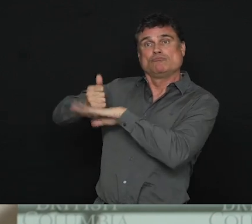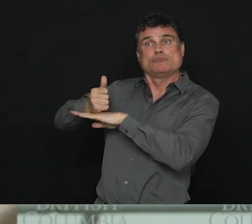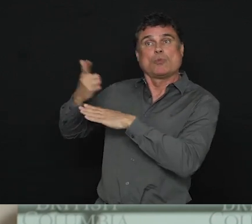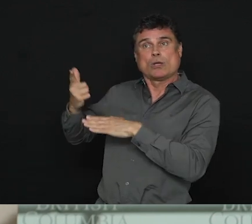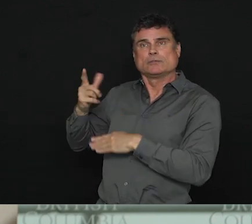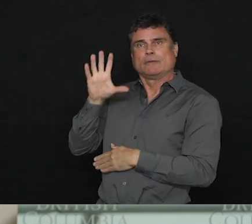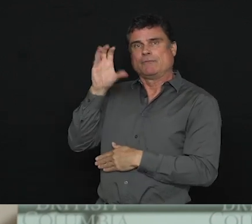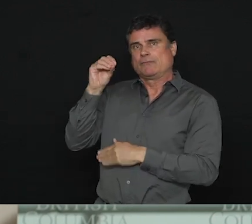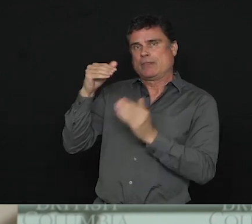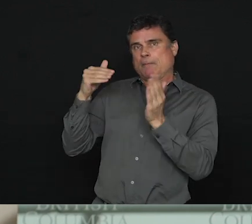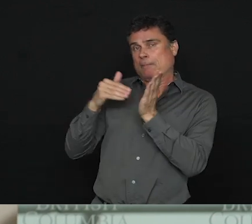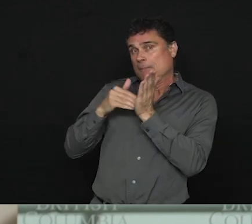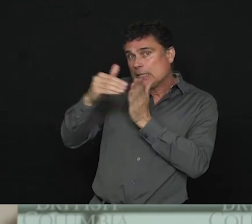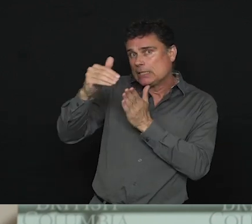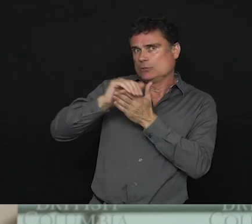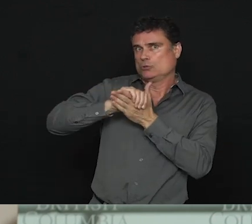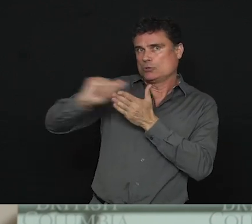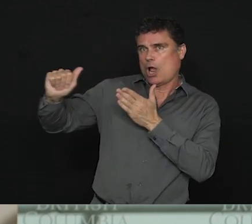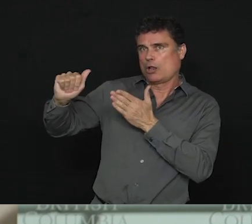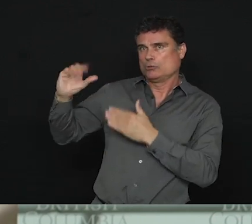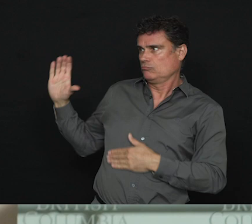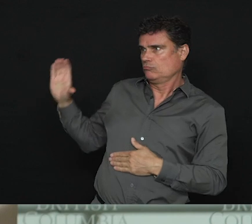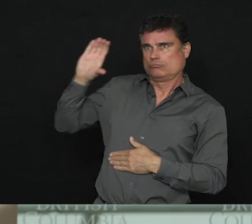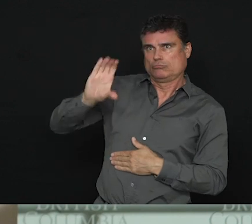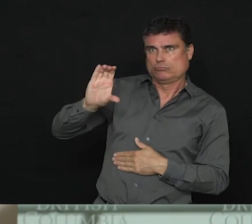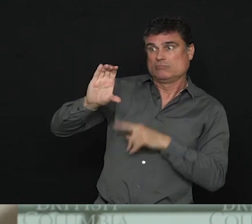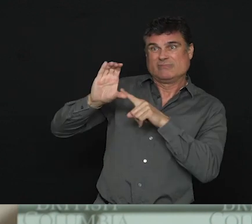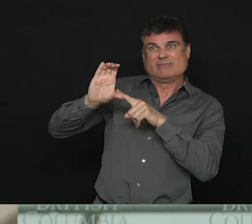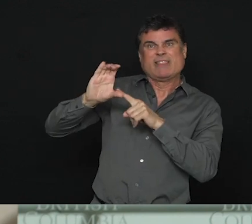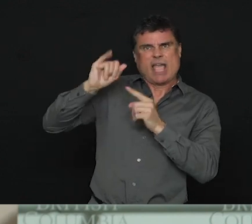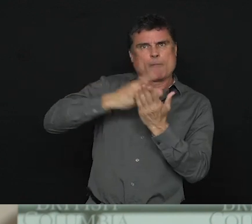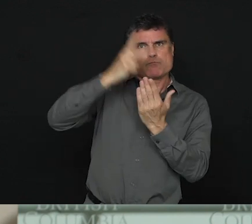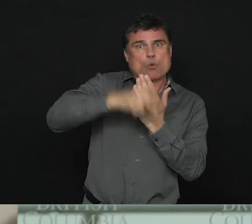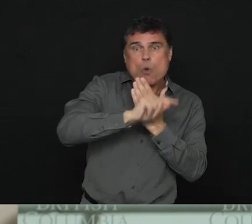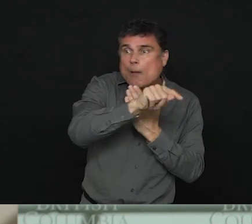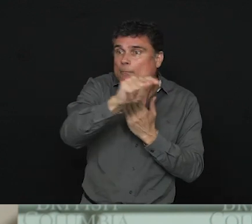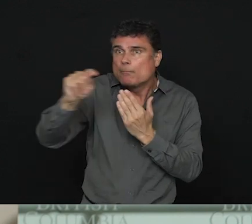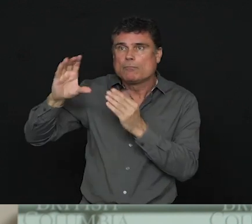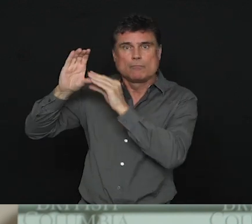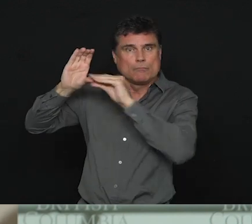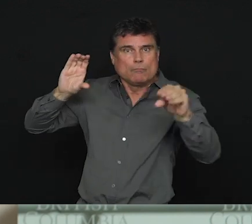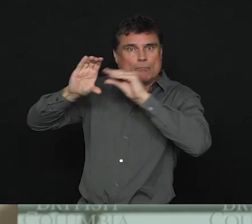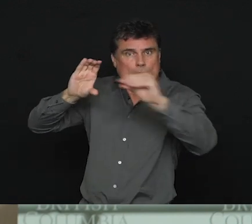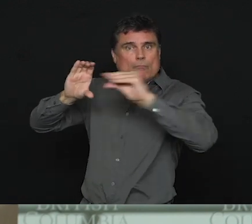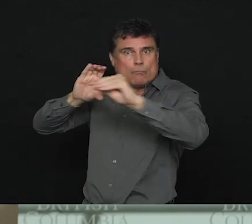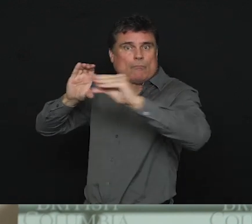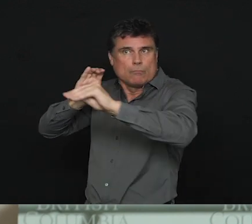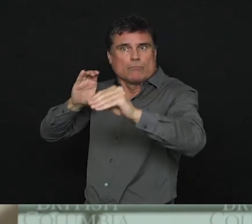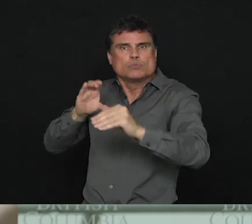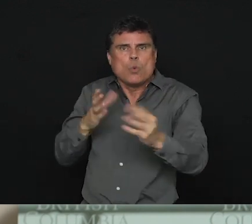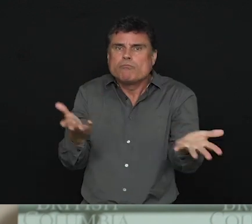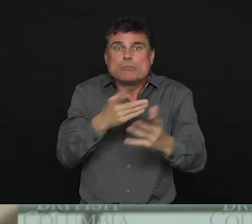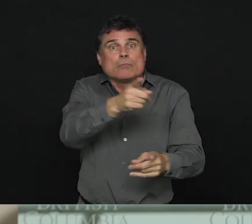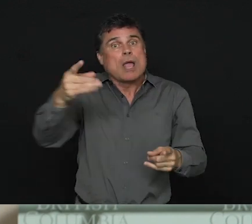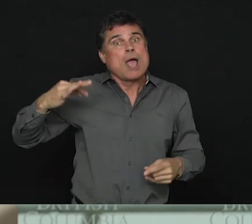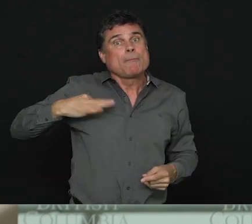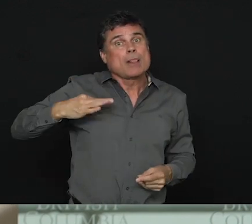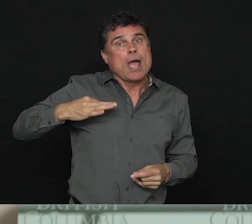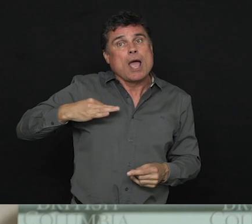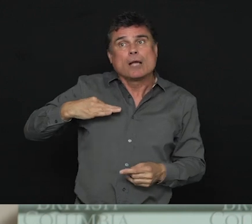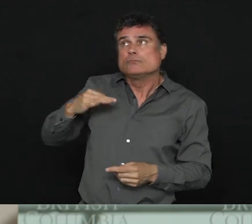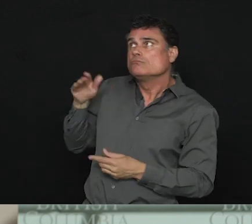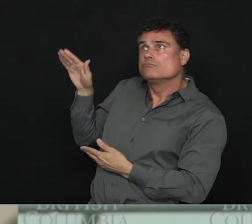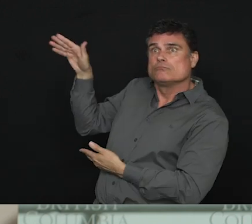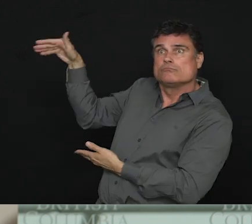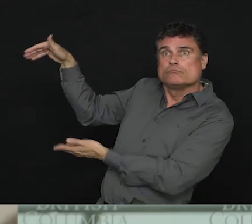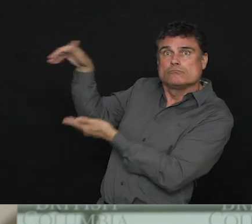applications. This will help expand broadband infrastructure to underserved rural and indigenous communities. Many